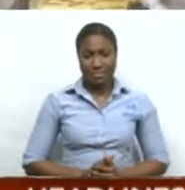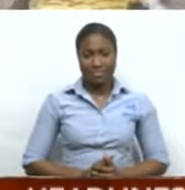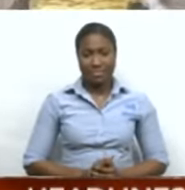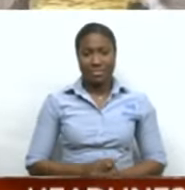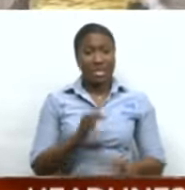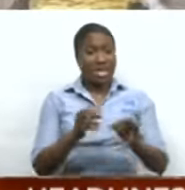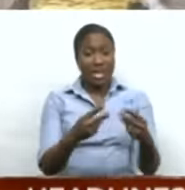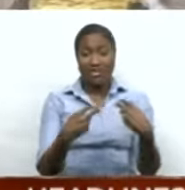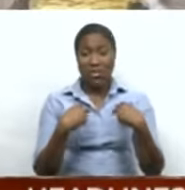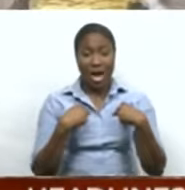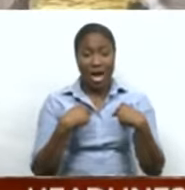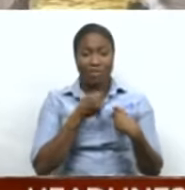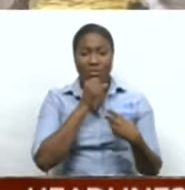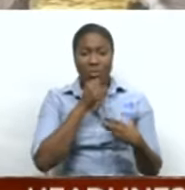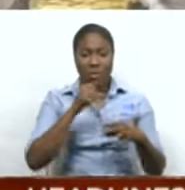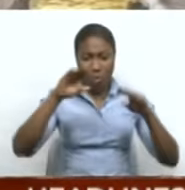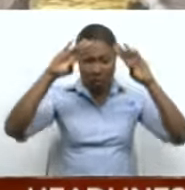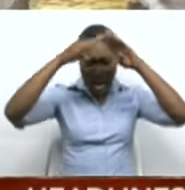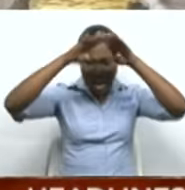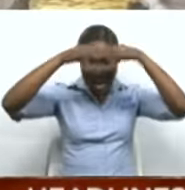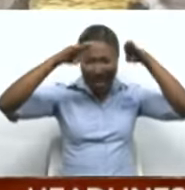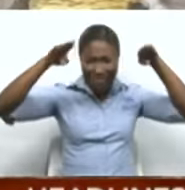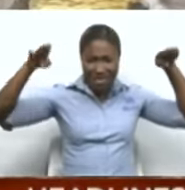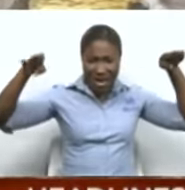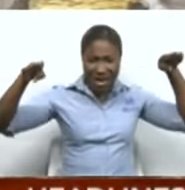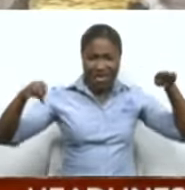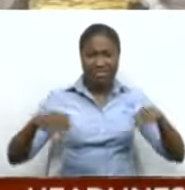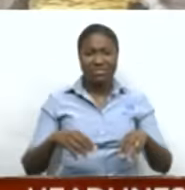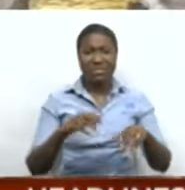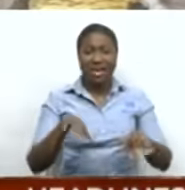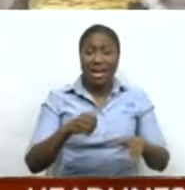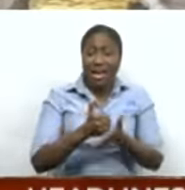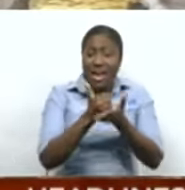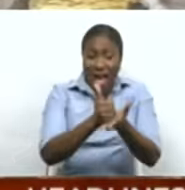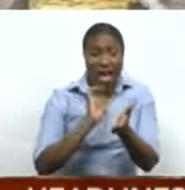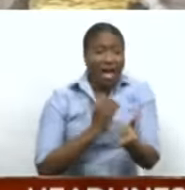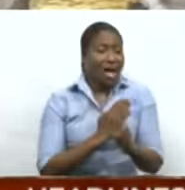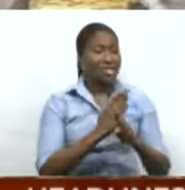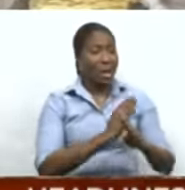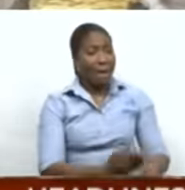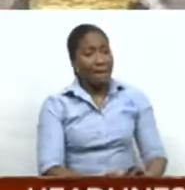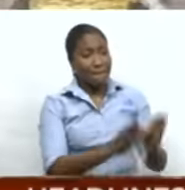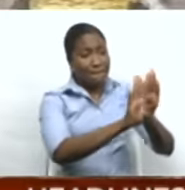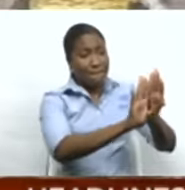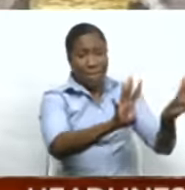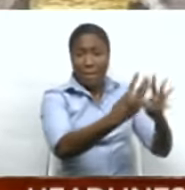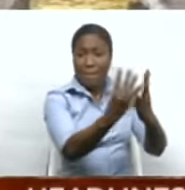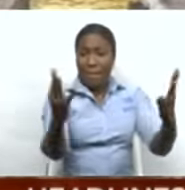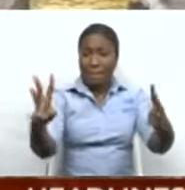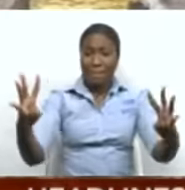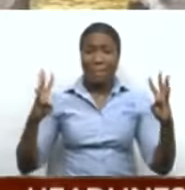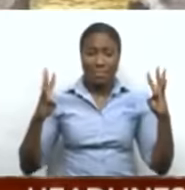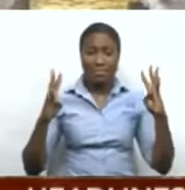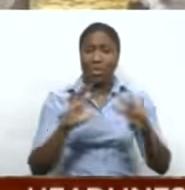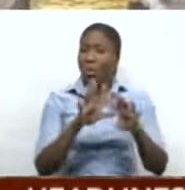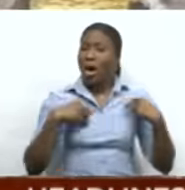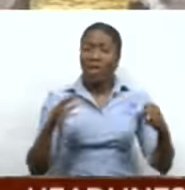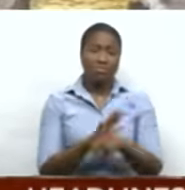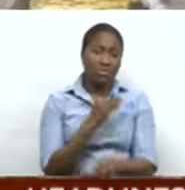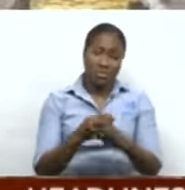lying around the old chain link fence or anything like that, that will put up. It's 20 acres we have. So it's a lot and funds are limited. whatever